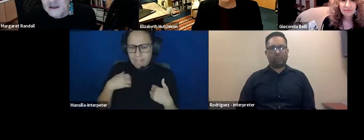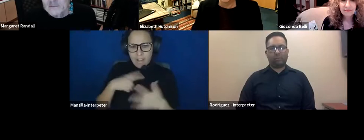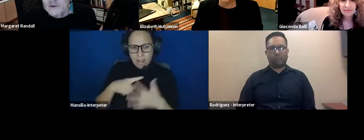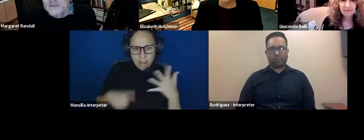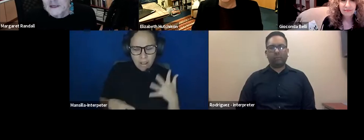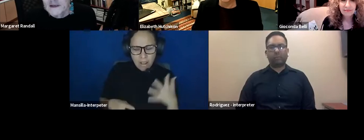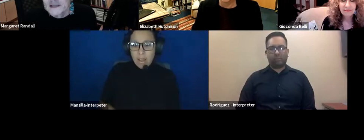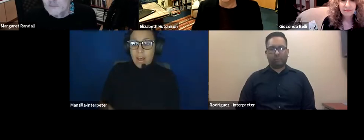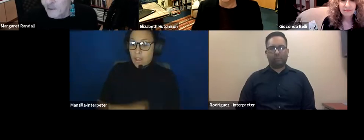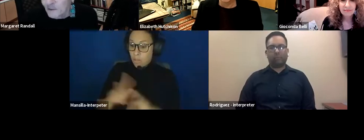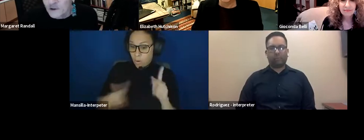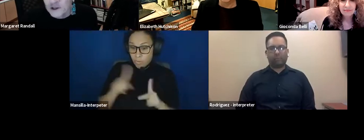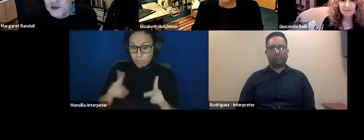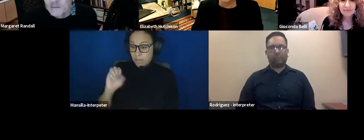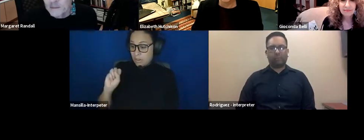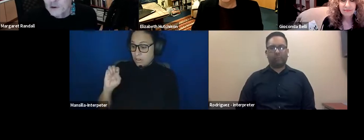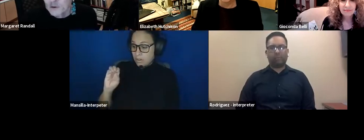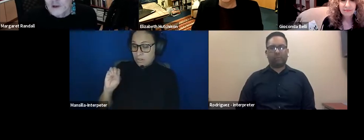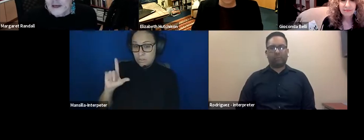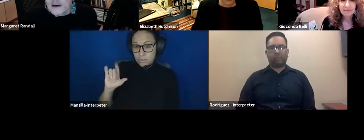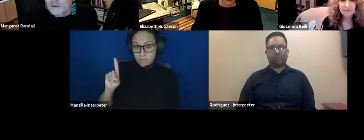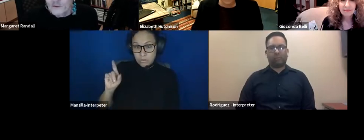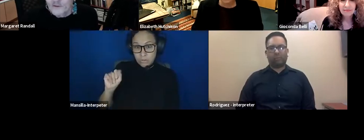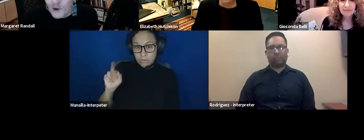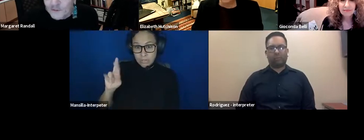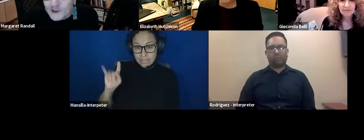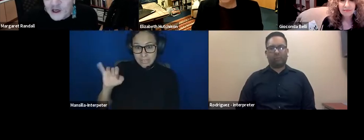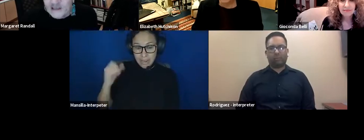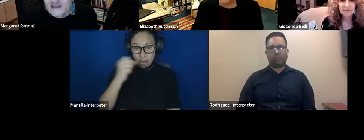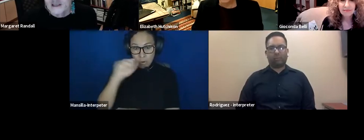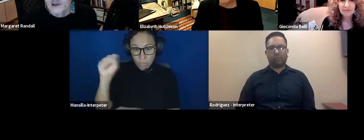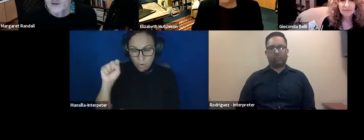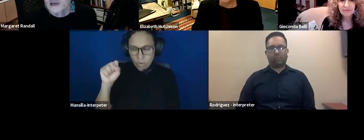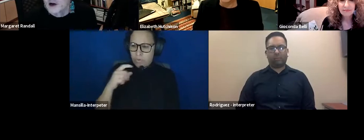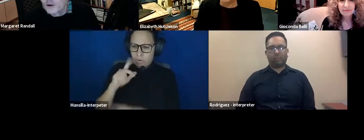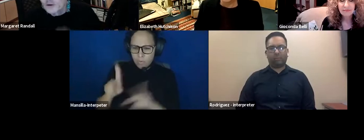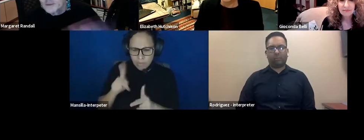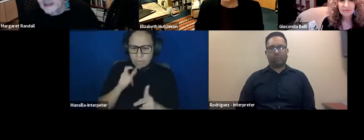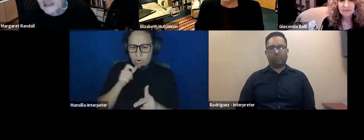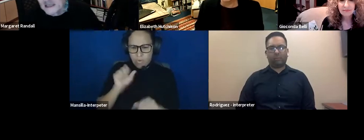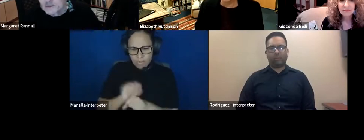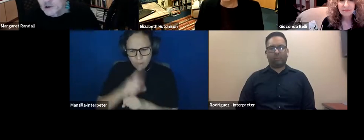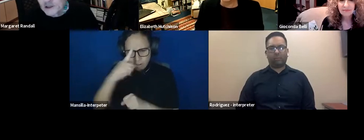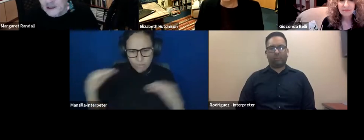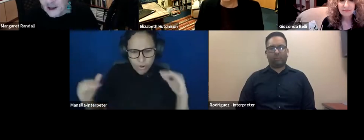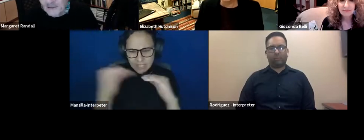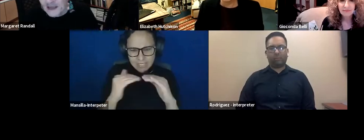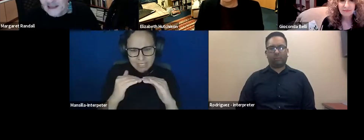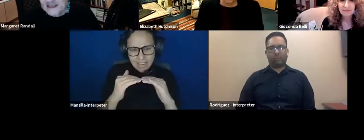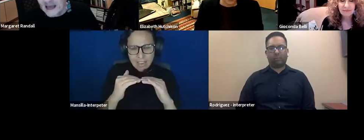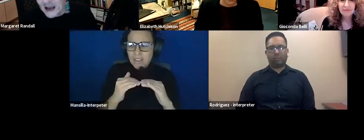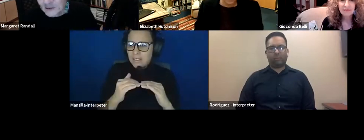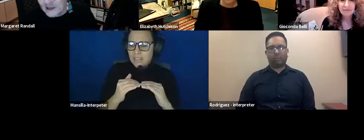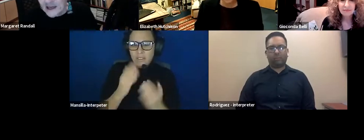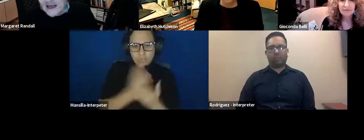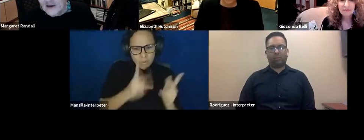solidarity movement here said revolutionary people who, who fought for justice and so forth saying, oh, you know, but that's his personal life. That